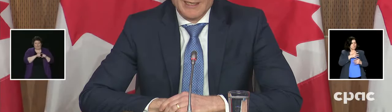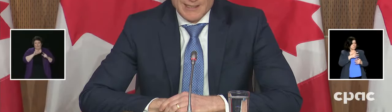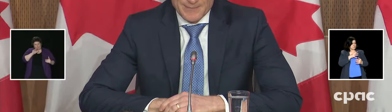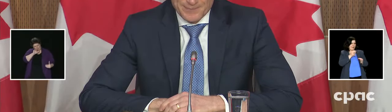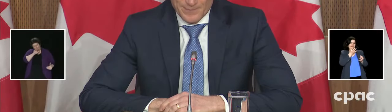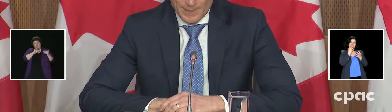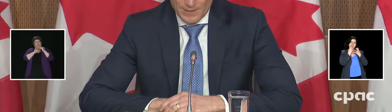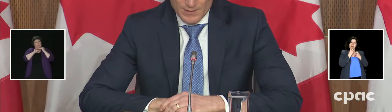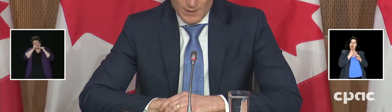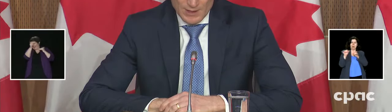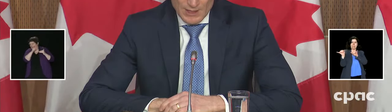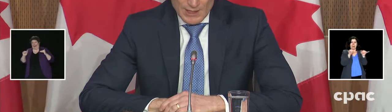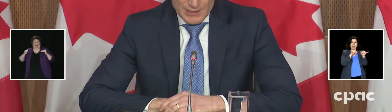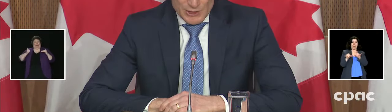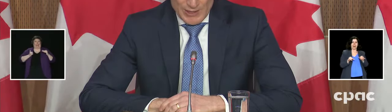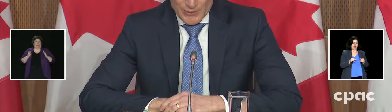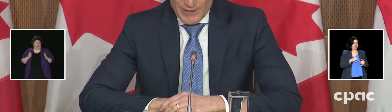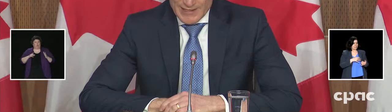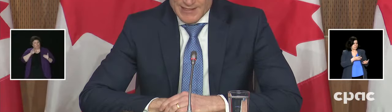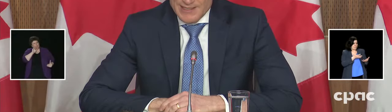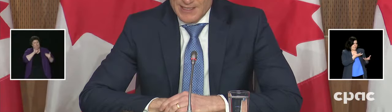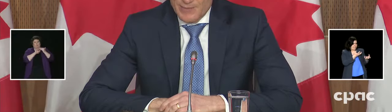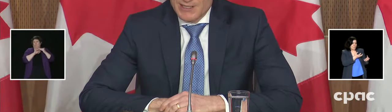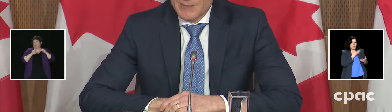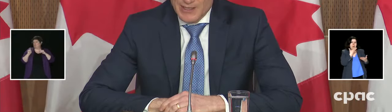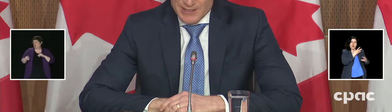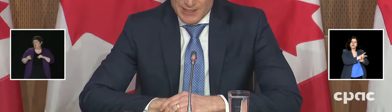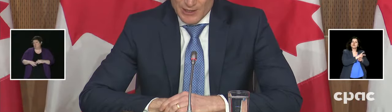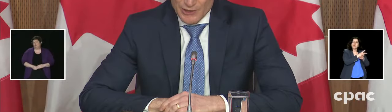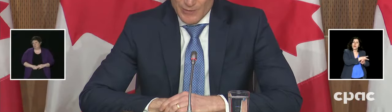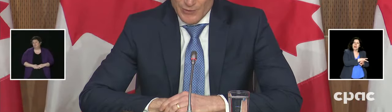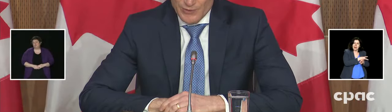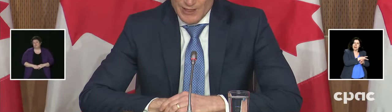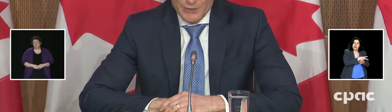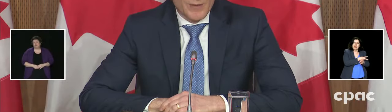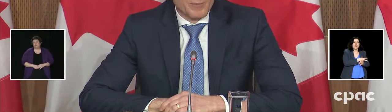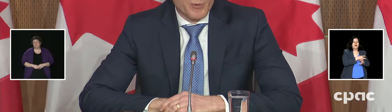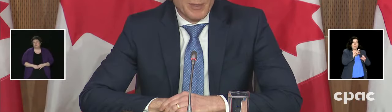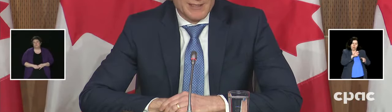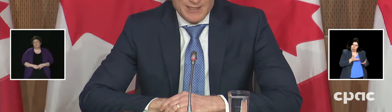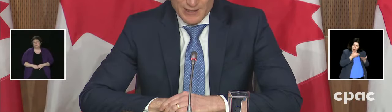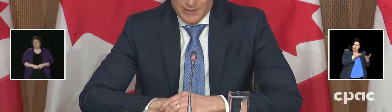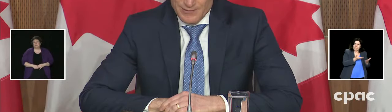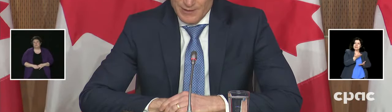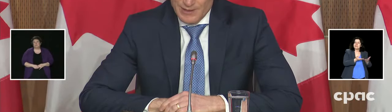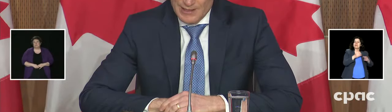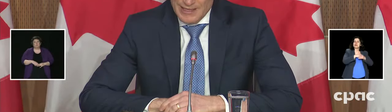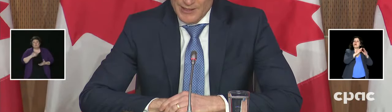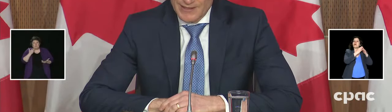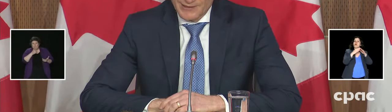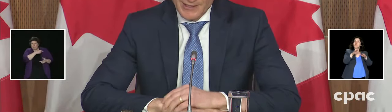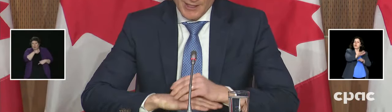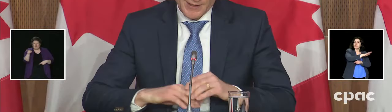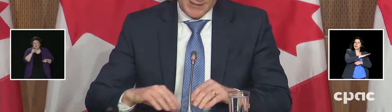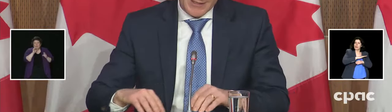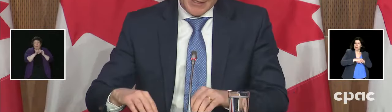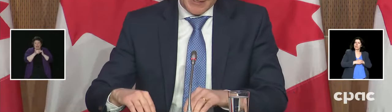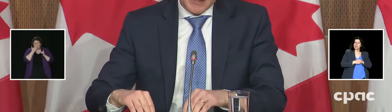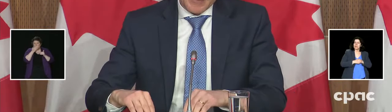Canadian health care. These care should be accessible and dispensed in their communities. should be more pertinent. And in